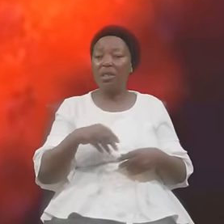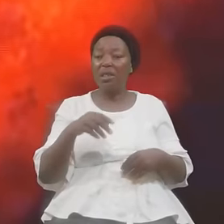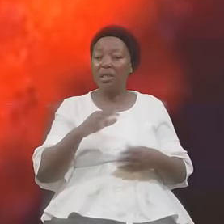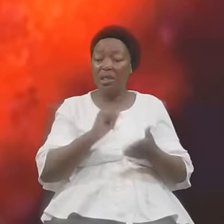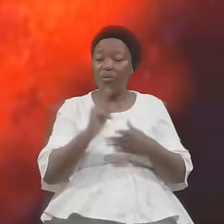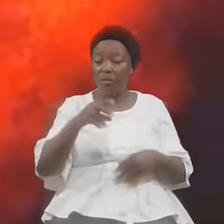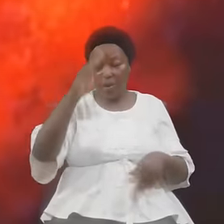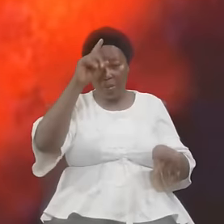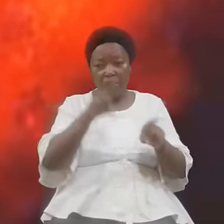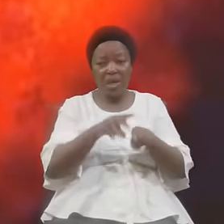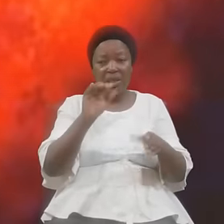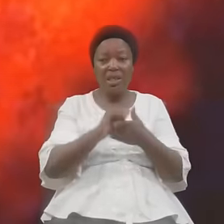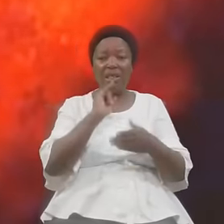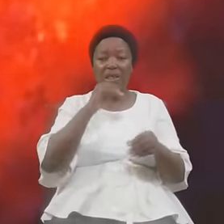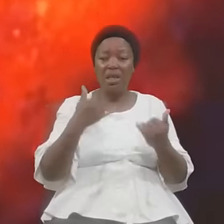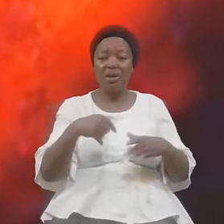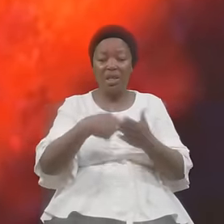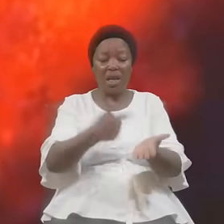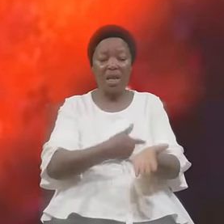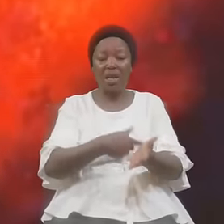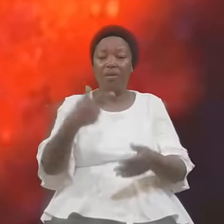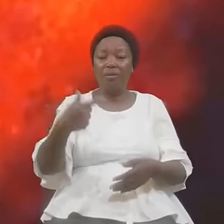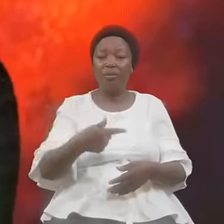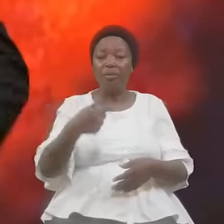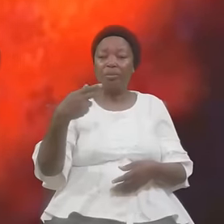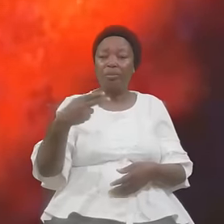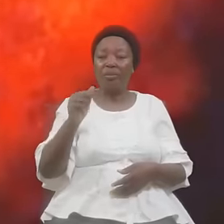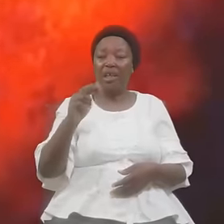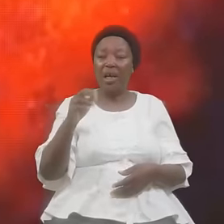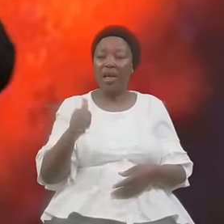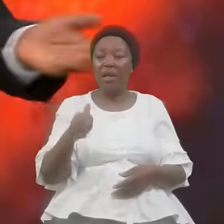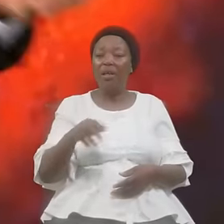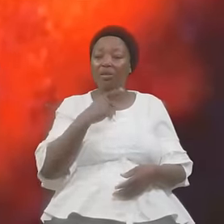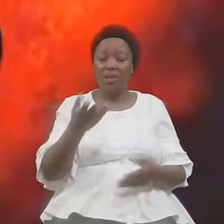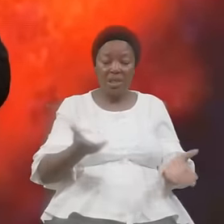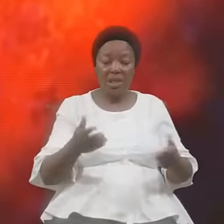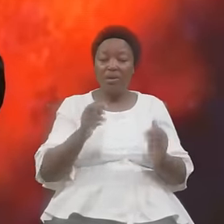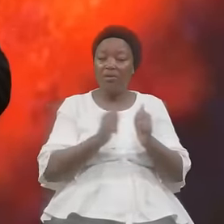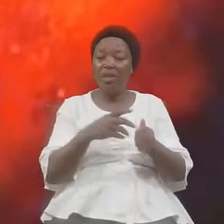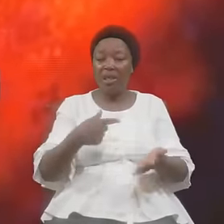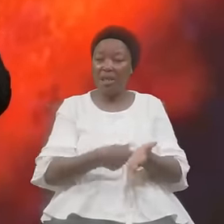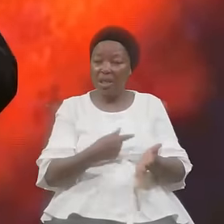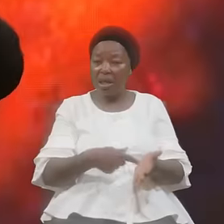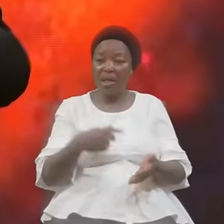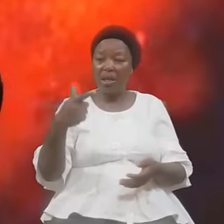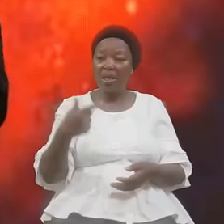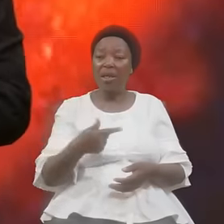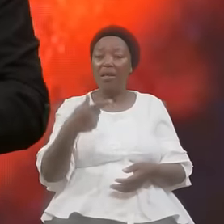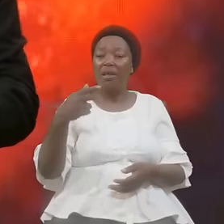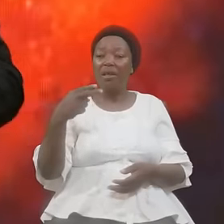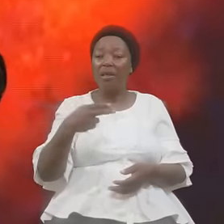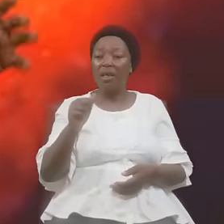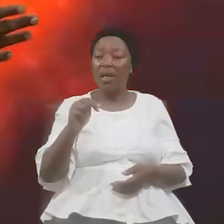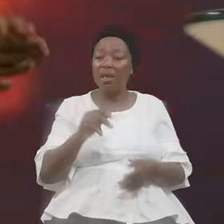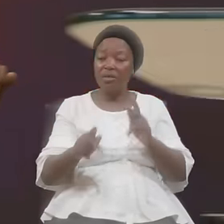Was Here With Us He Was In Charge Of The Ghanian Section And He Was He Would Evangelize